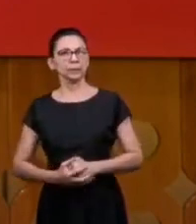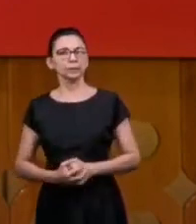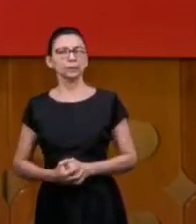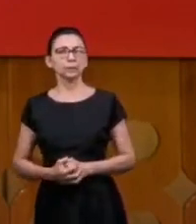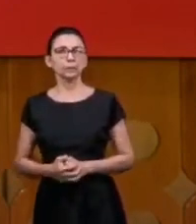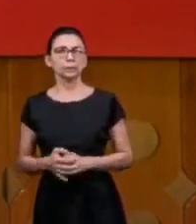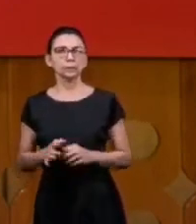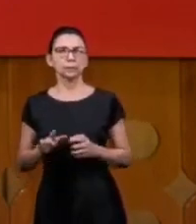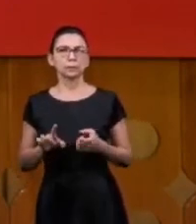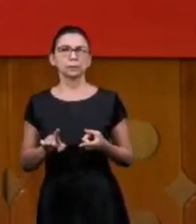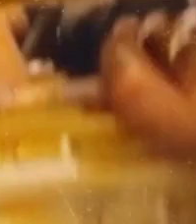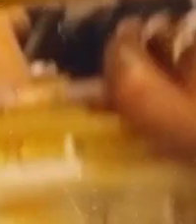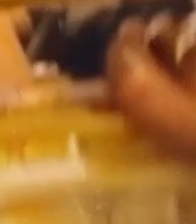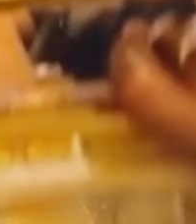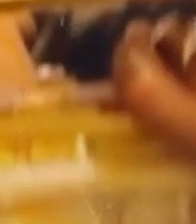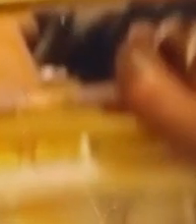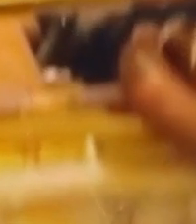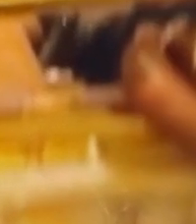conclude